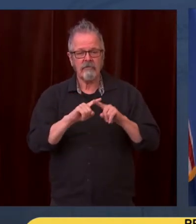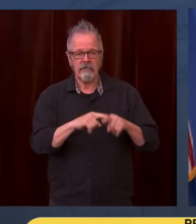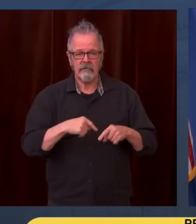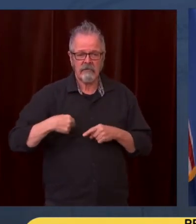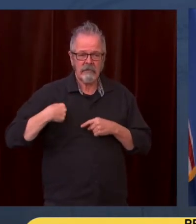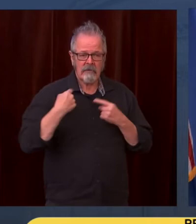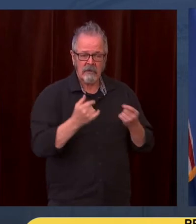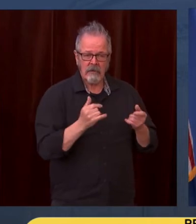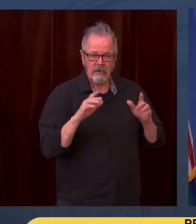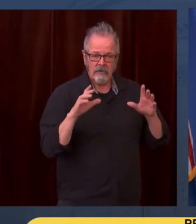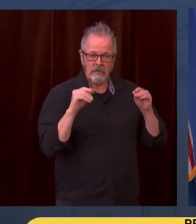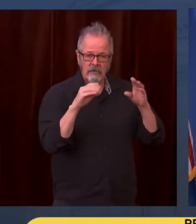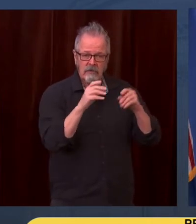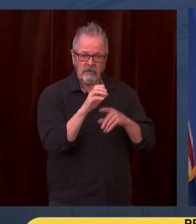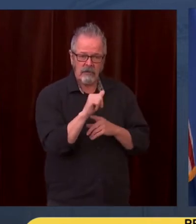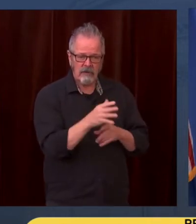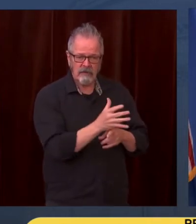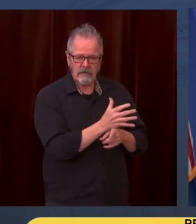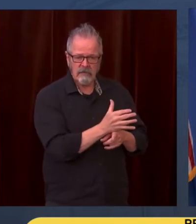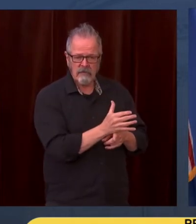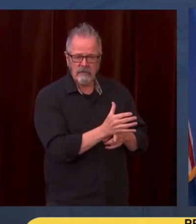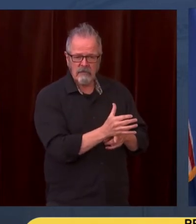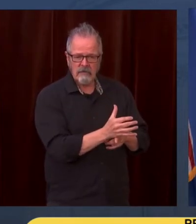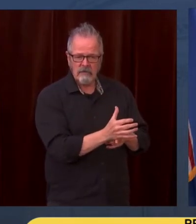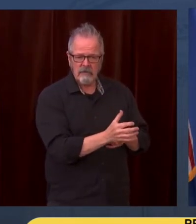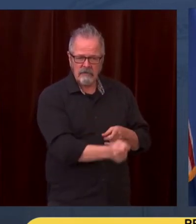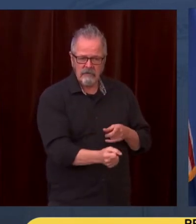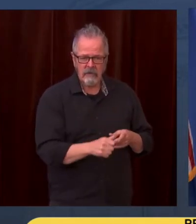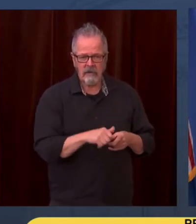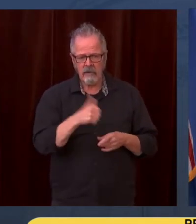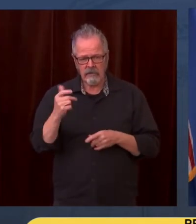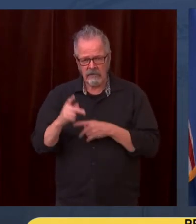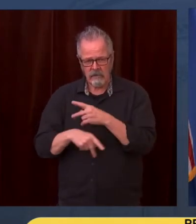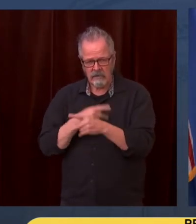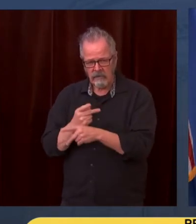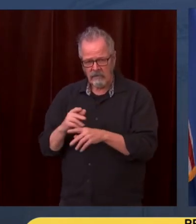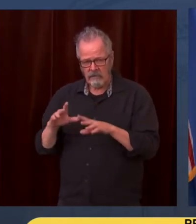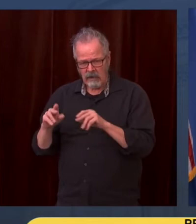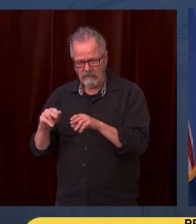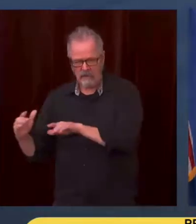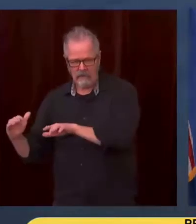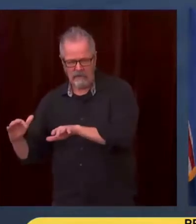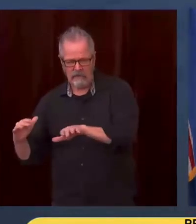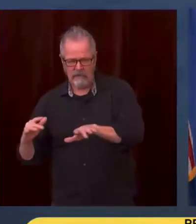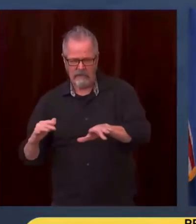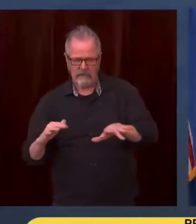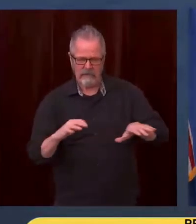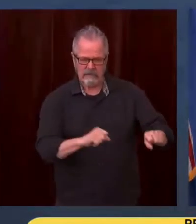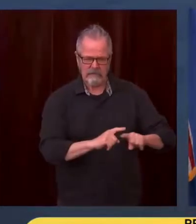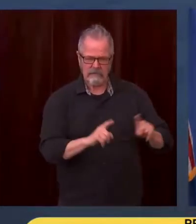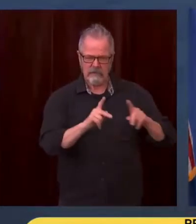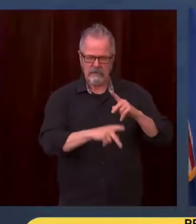really disastrous face of climate change, which is sweeping across our country, our state yet again.